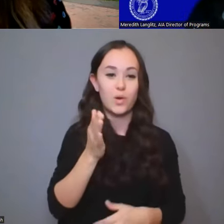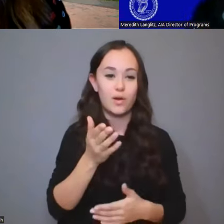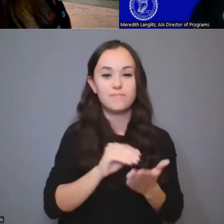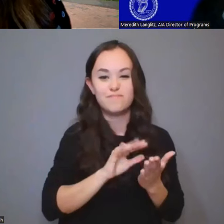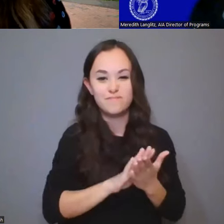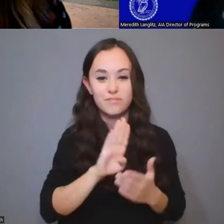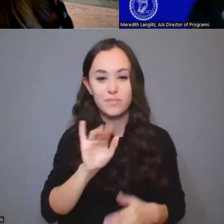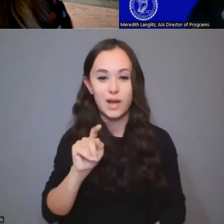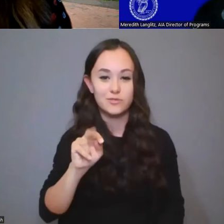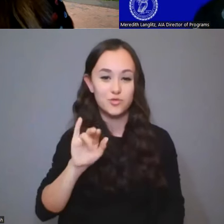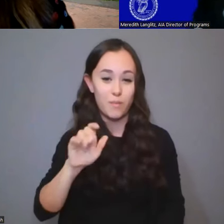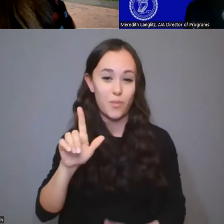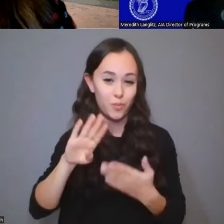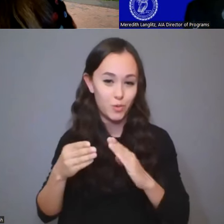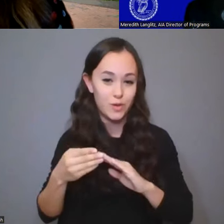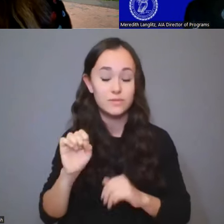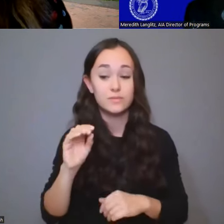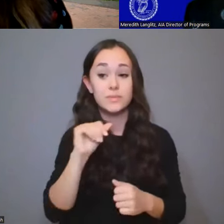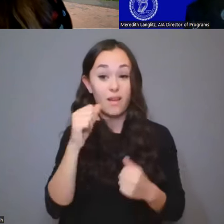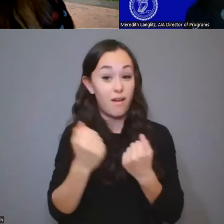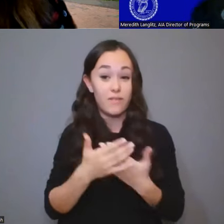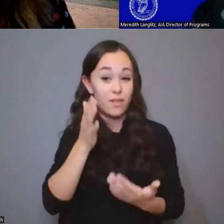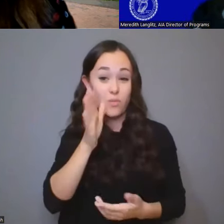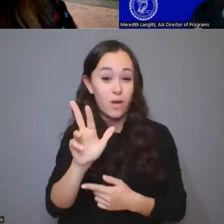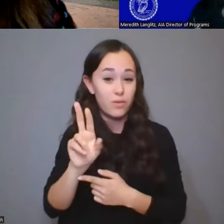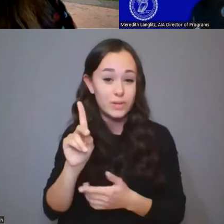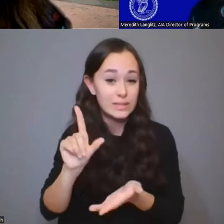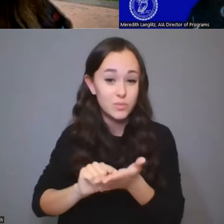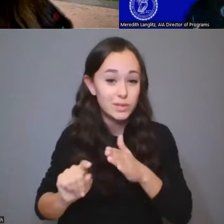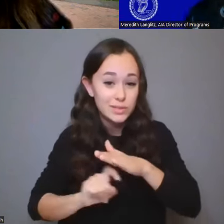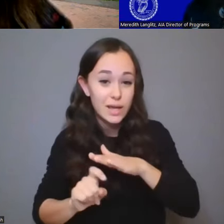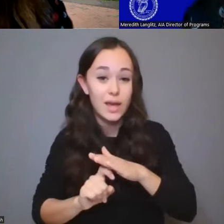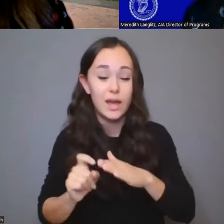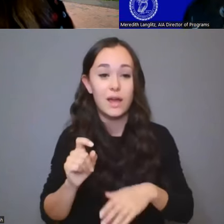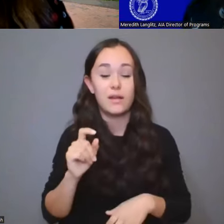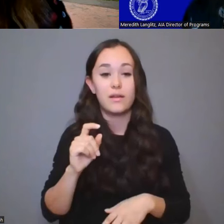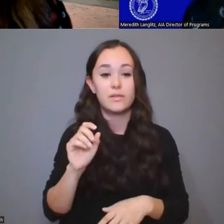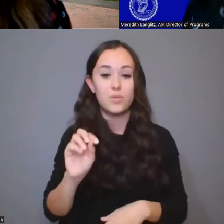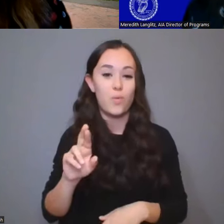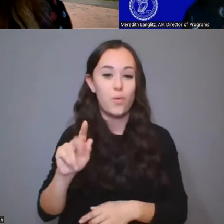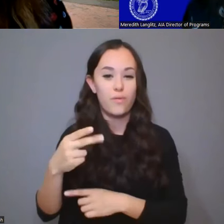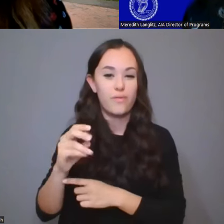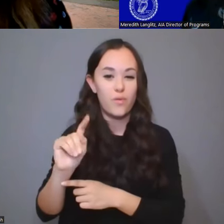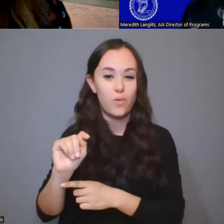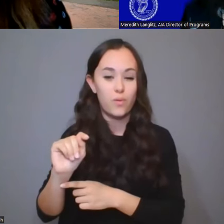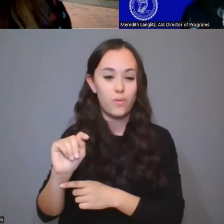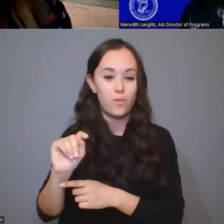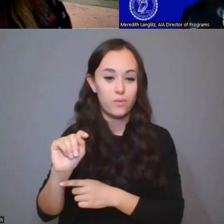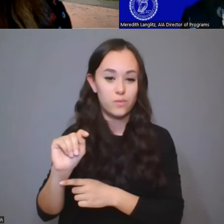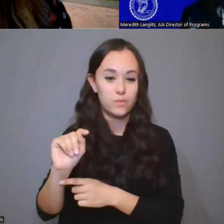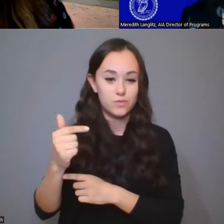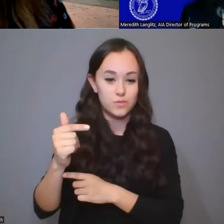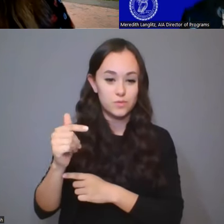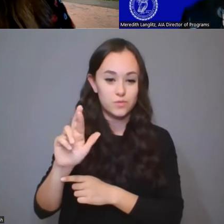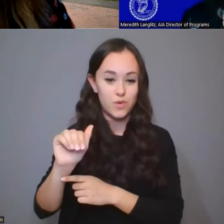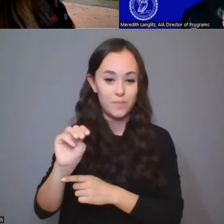case, not everything will be 3D scanned, and or we'll do, you know, photogrammetry with it, but it will be selected based on the, based on